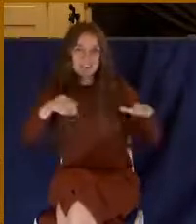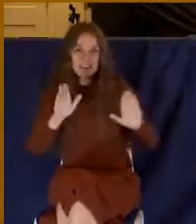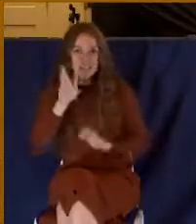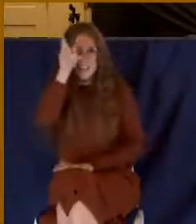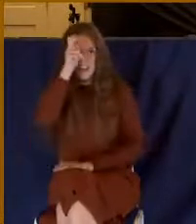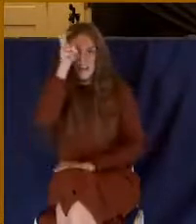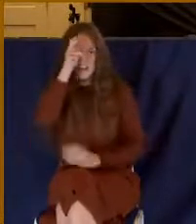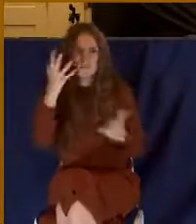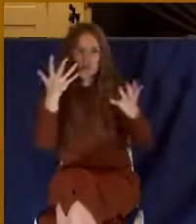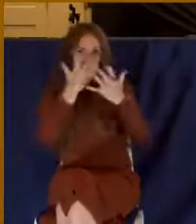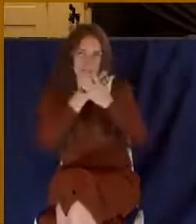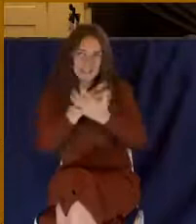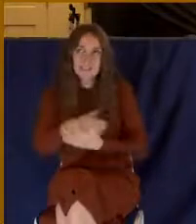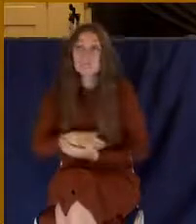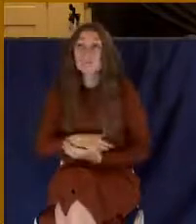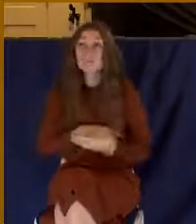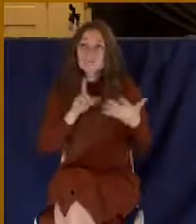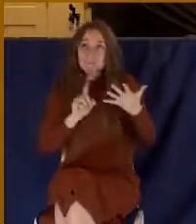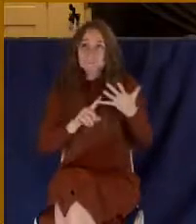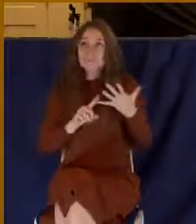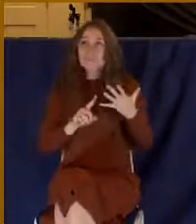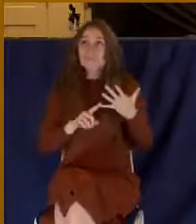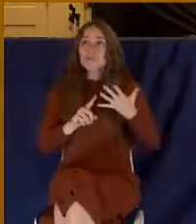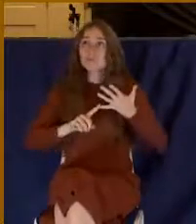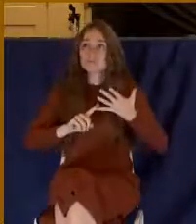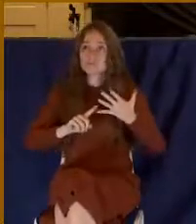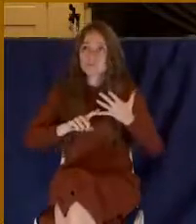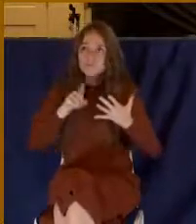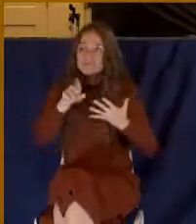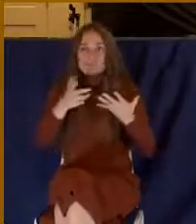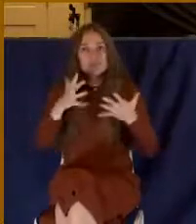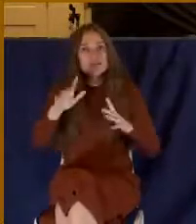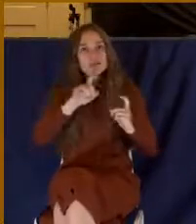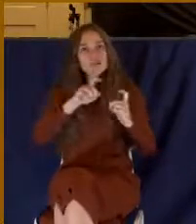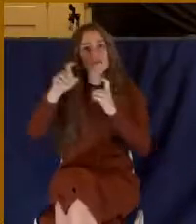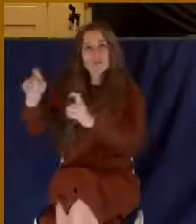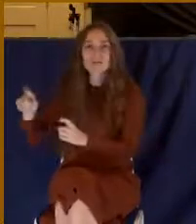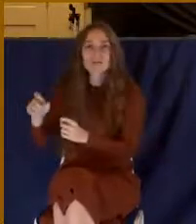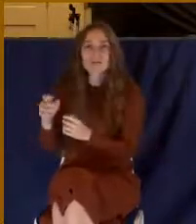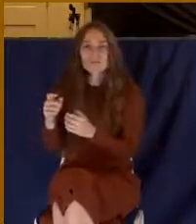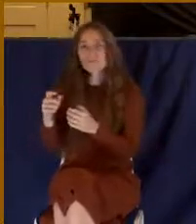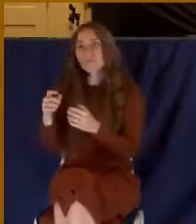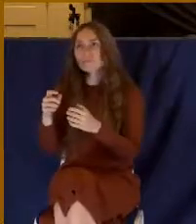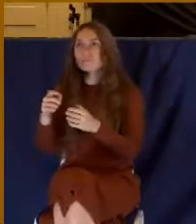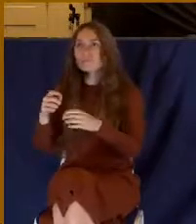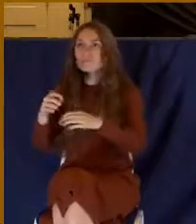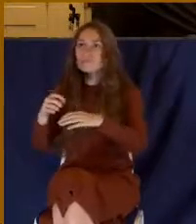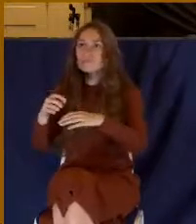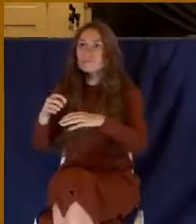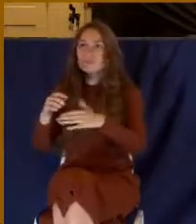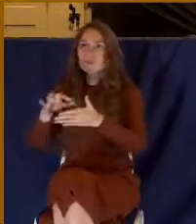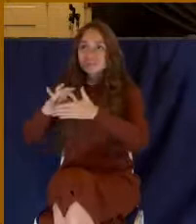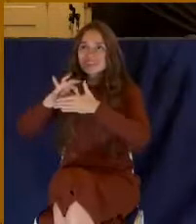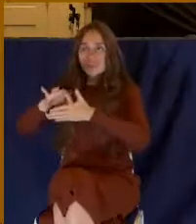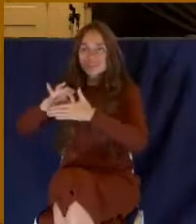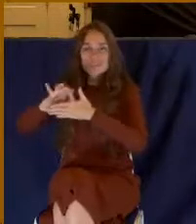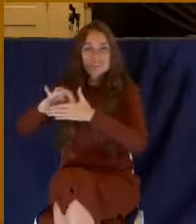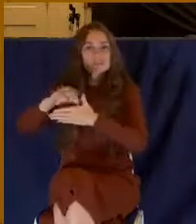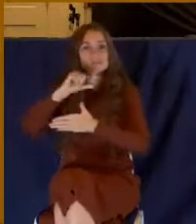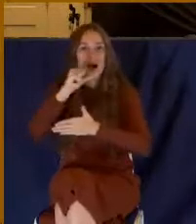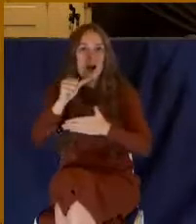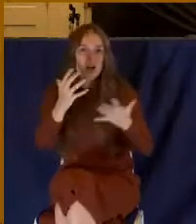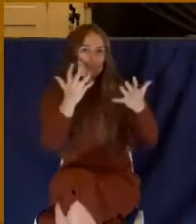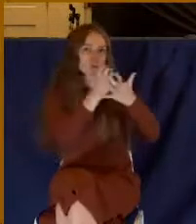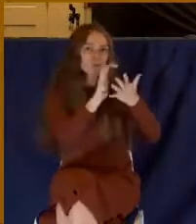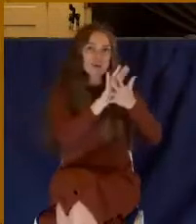principalities and powers. But here's number five. You have been given the substance, not the shadow. Look at verse 16 again. Let no man therefore judge you in